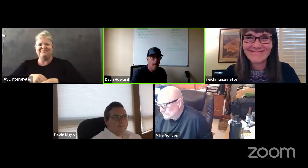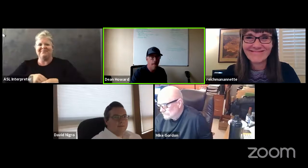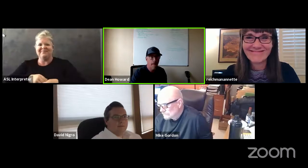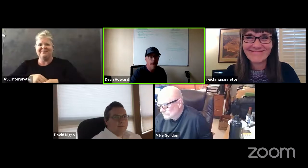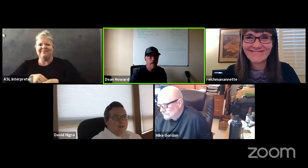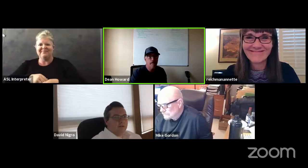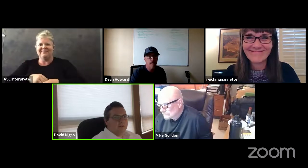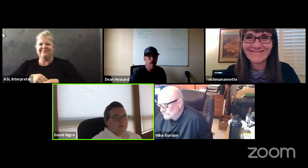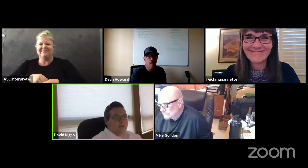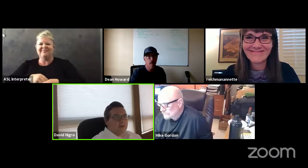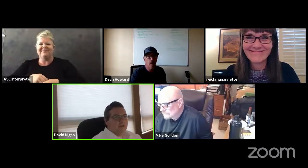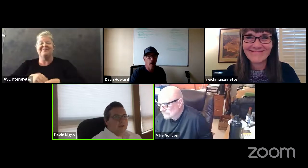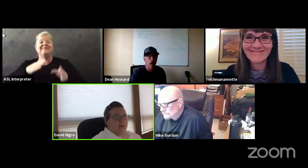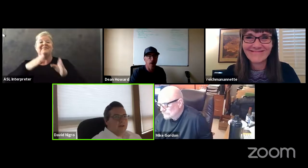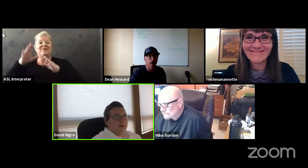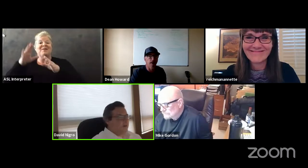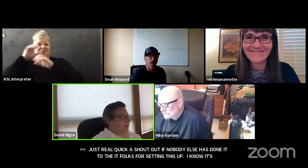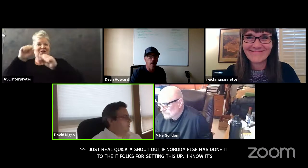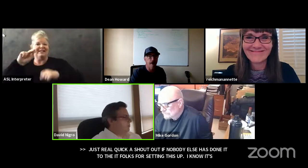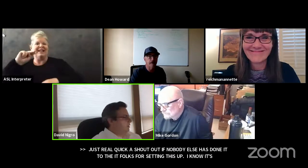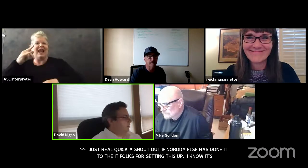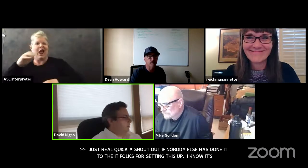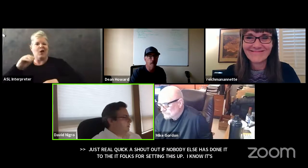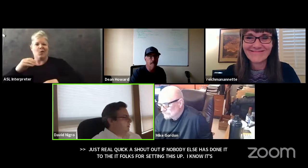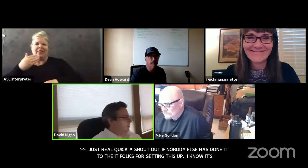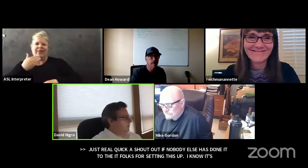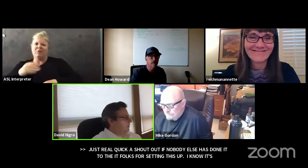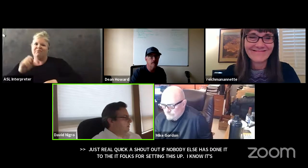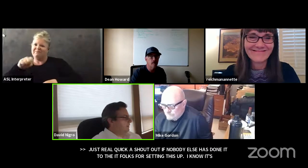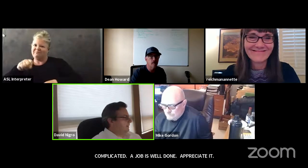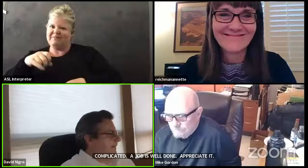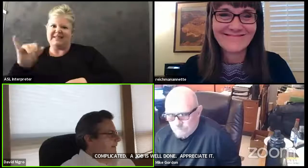uh thank you um i echo that as well